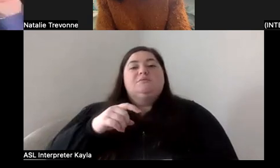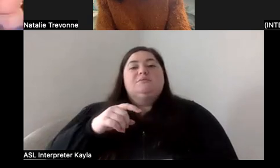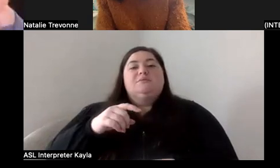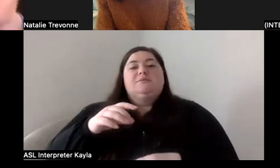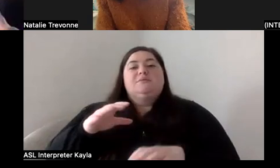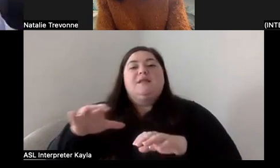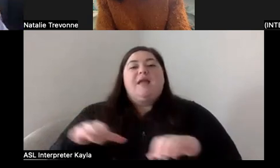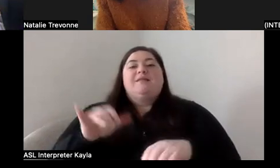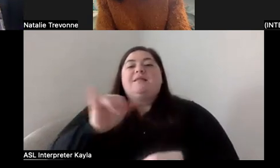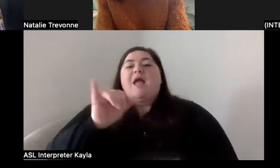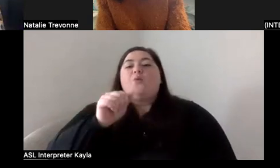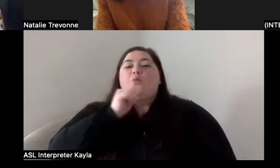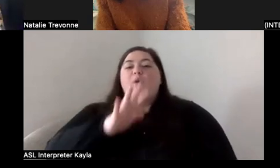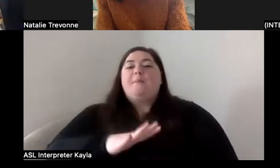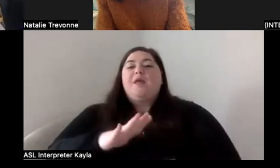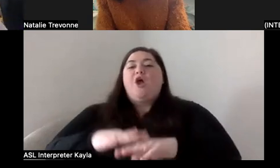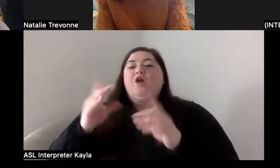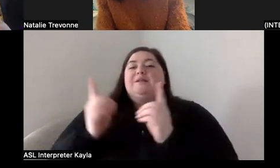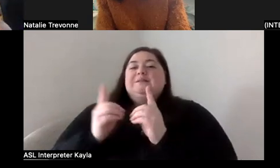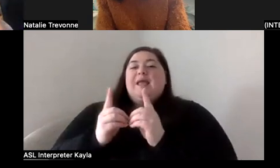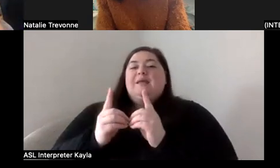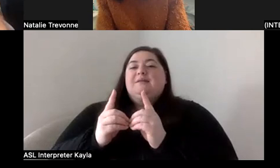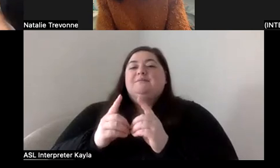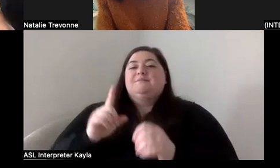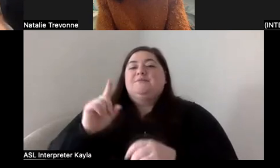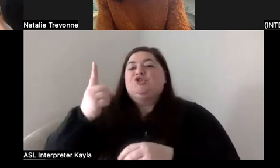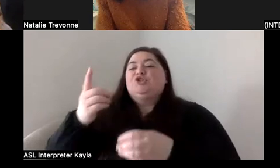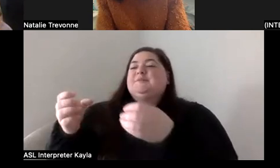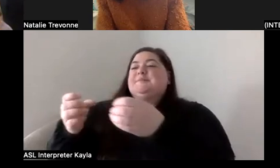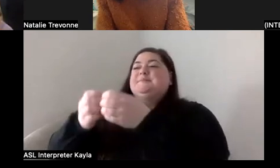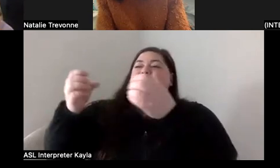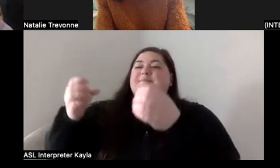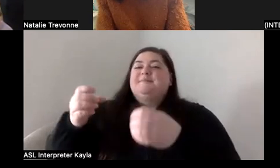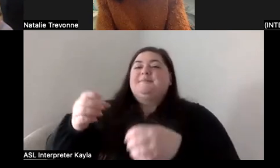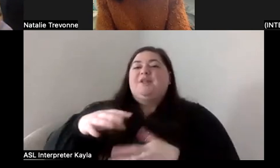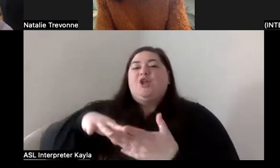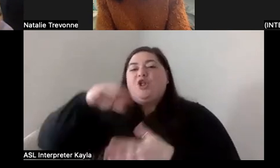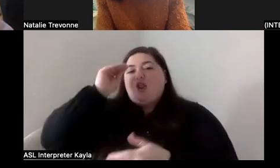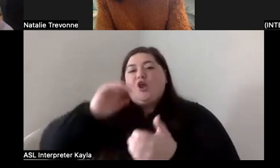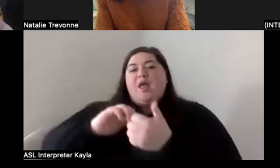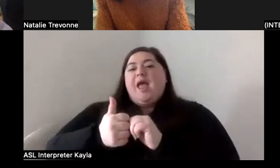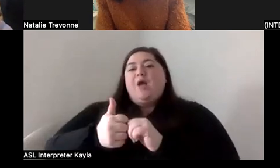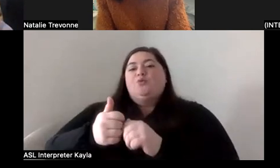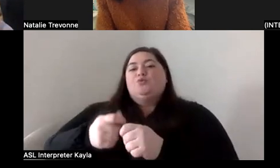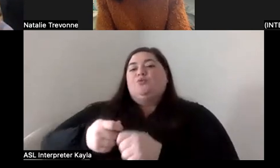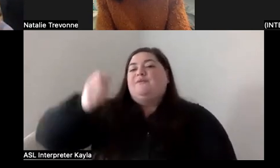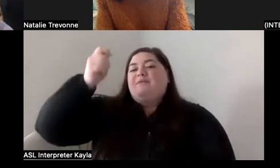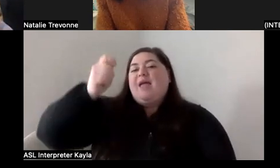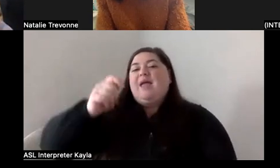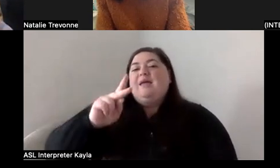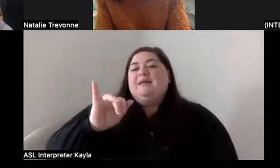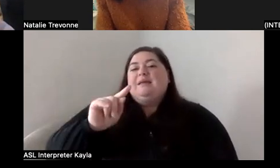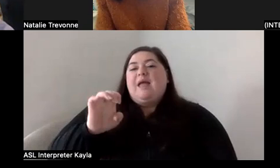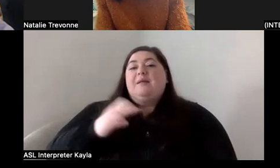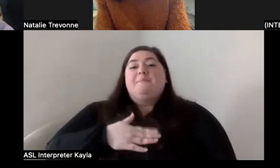and I was just on a picnic, toasting champagne, learning how to fly a kite. Like my disability wasn't a factor.